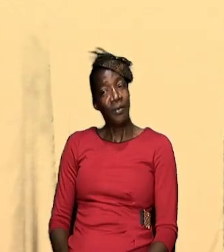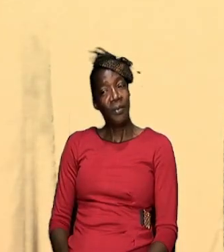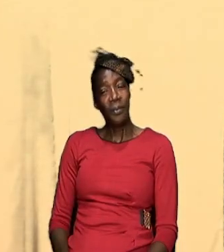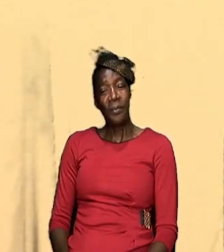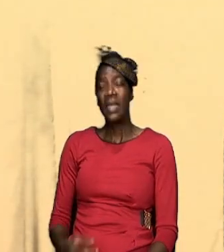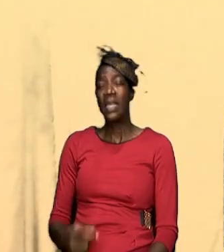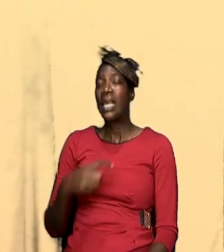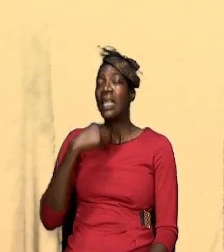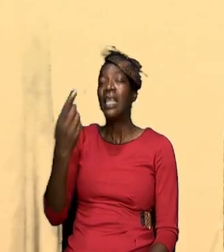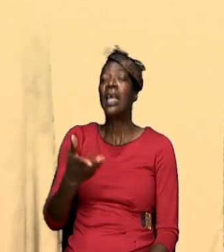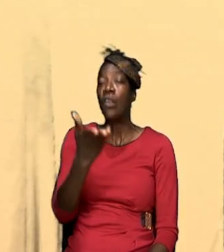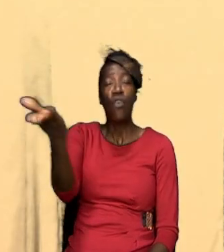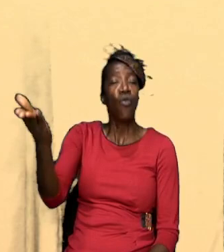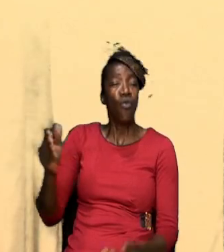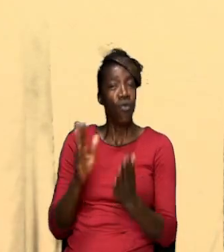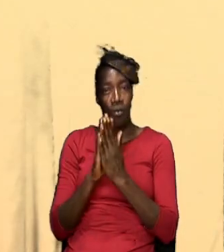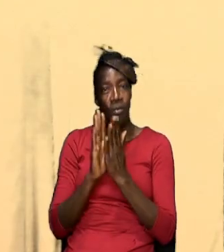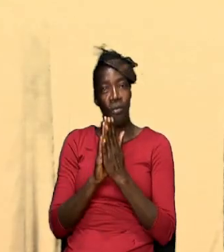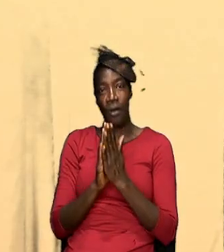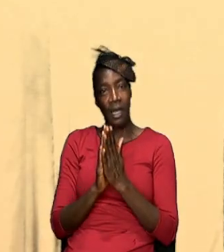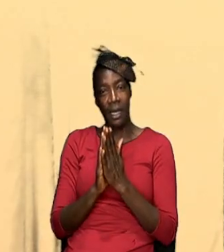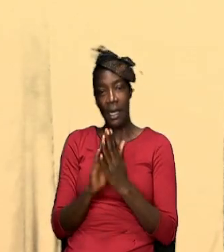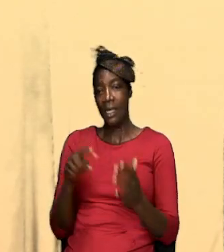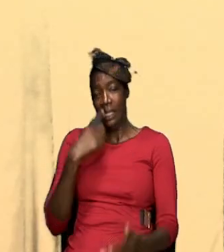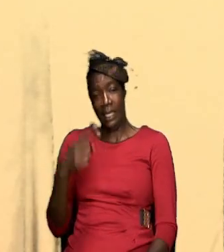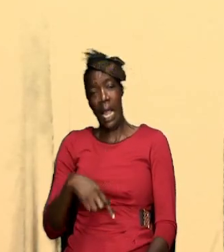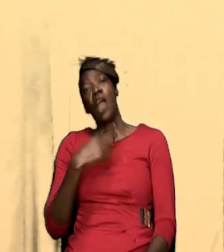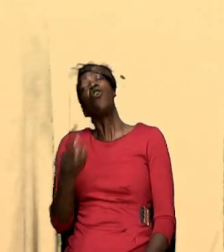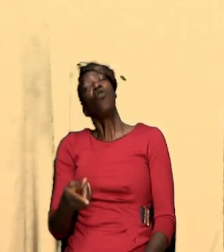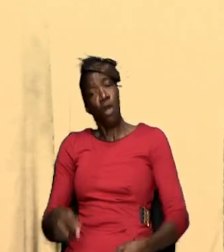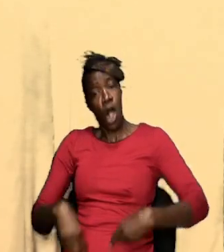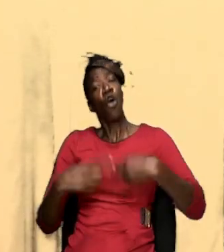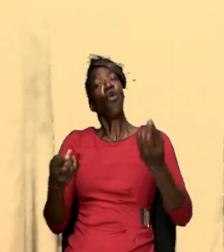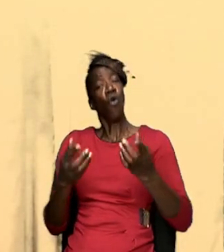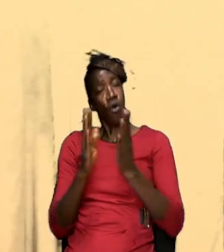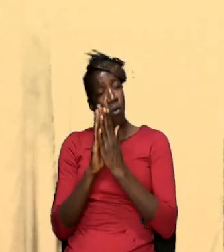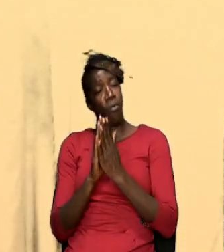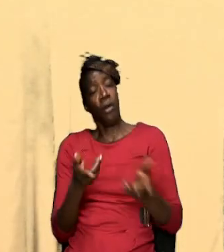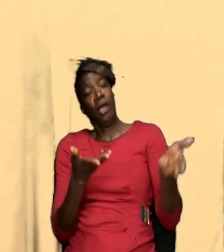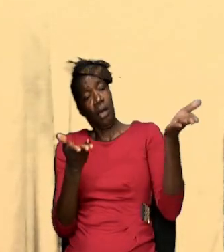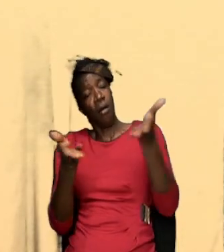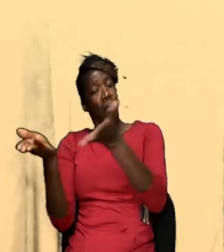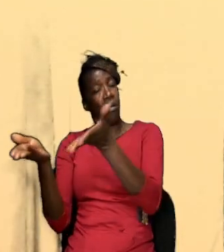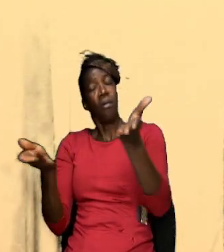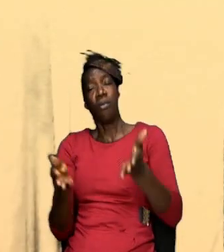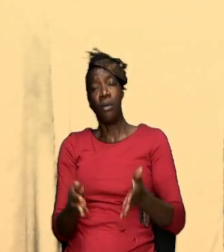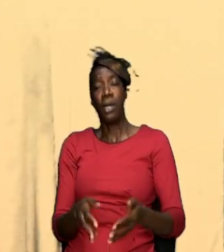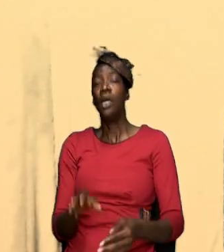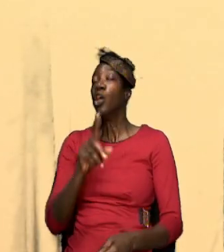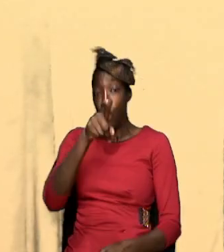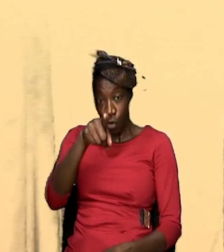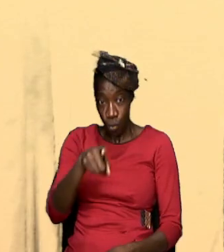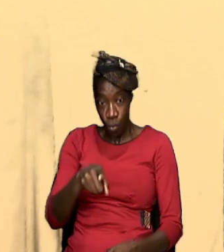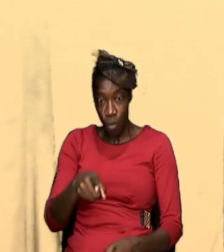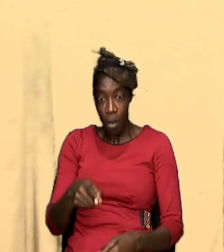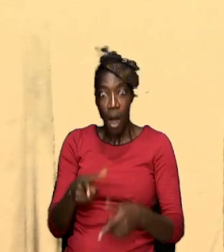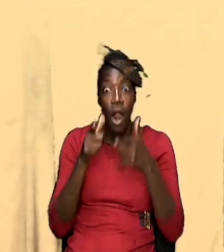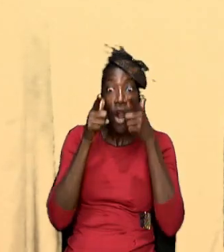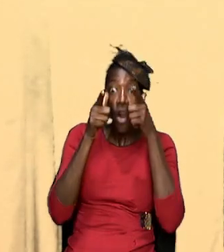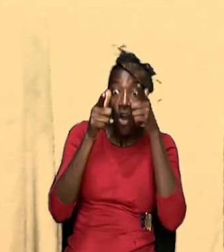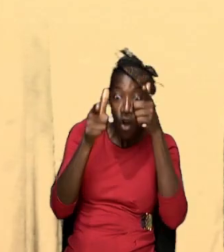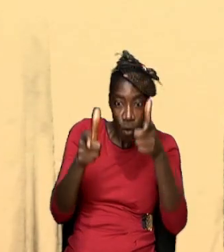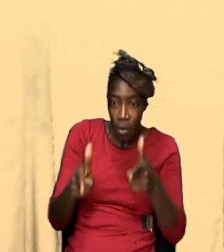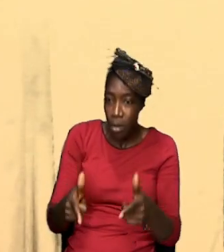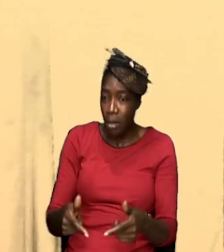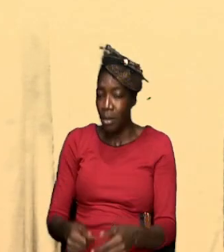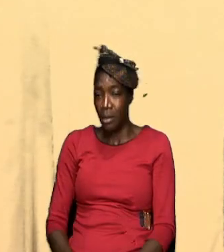course you to pray nobody don't have to say go and pray and it is a pleasure it's something that you look forward to you